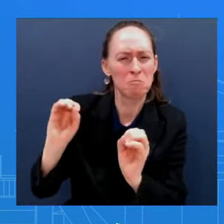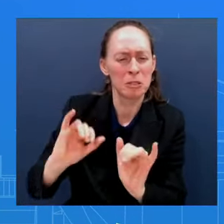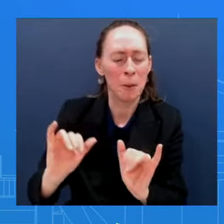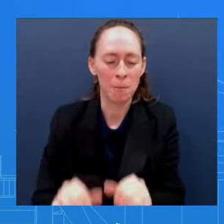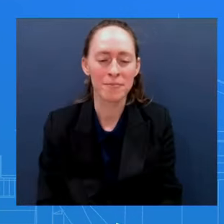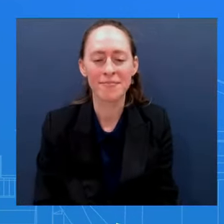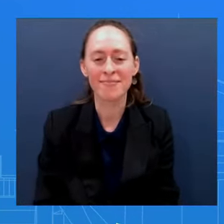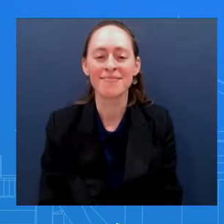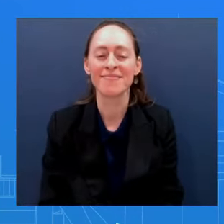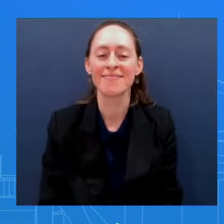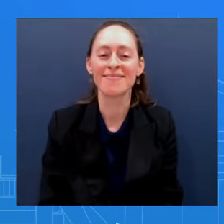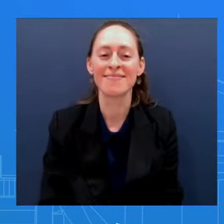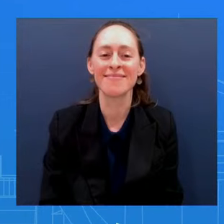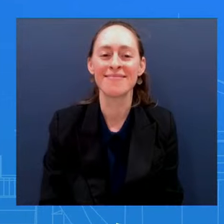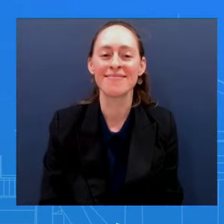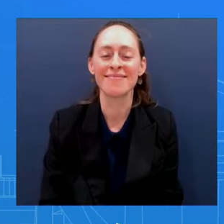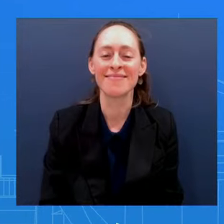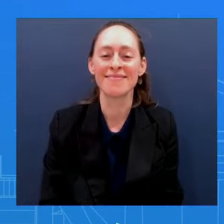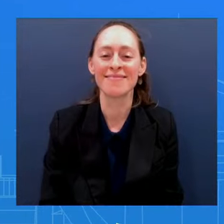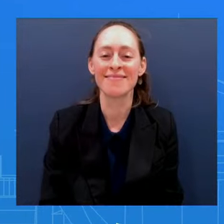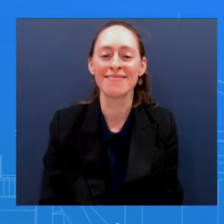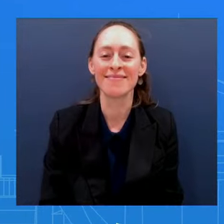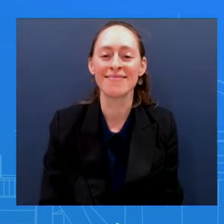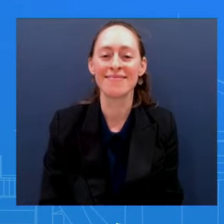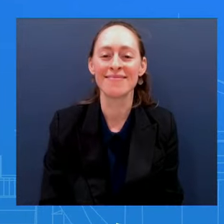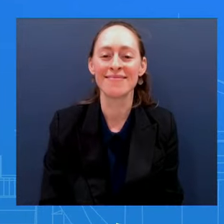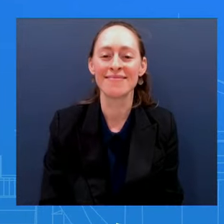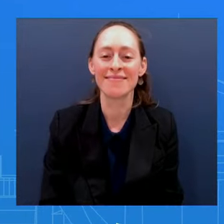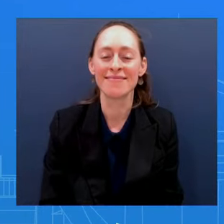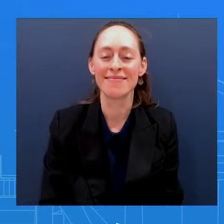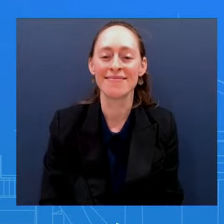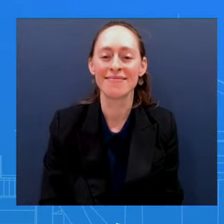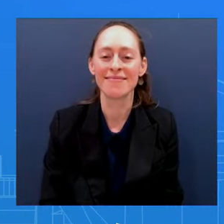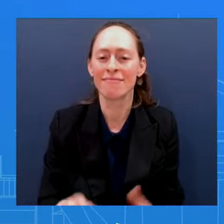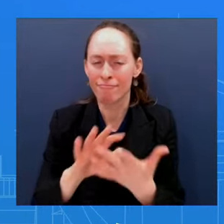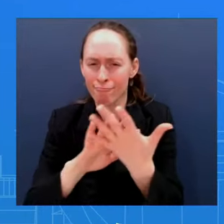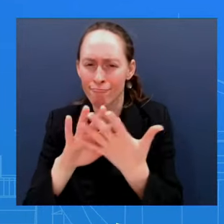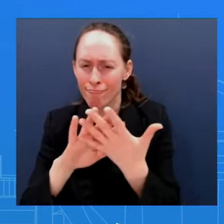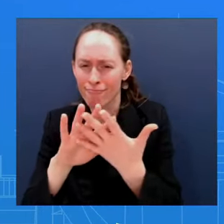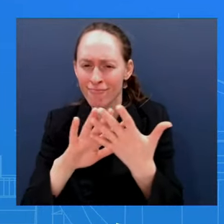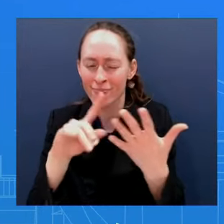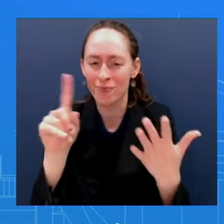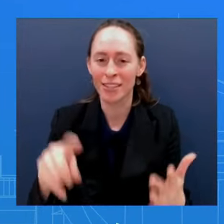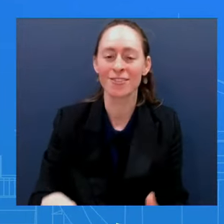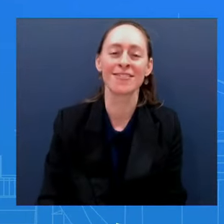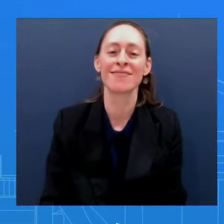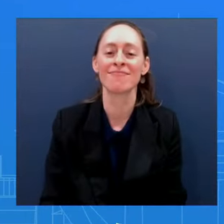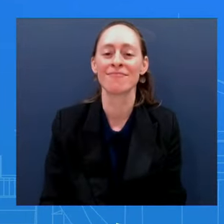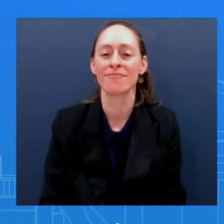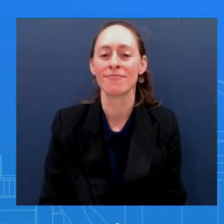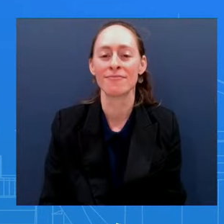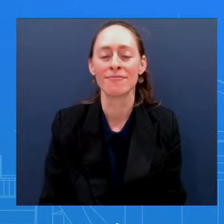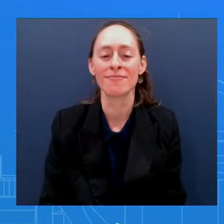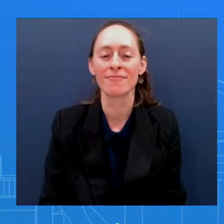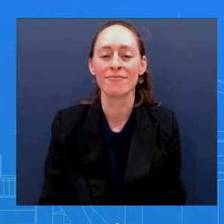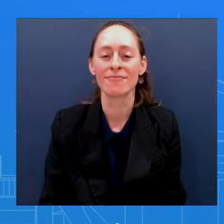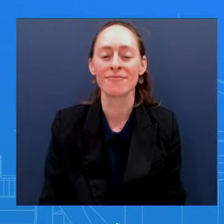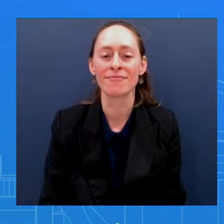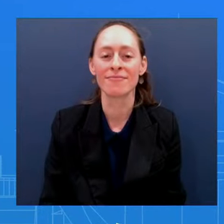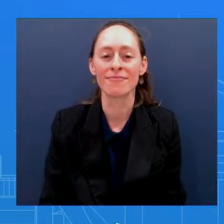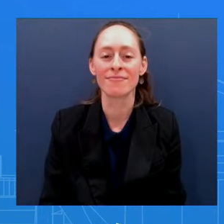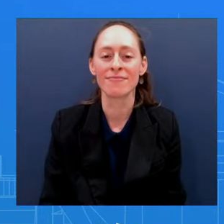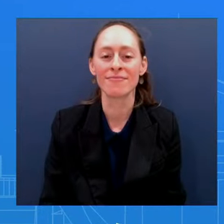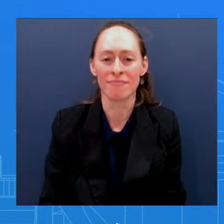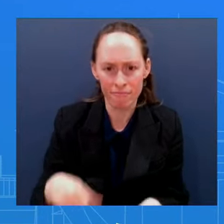that is something for the German Chancellor to speak to as to their government Why they chose to do that I can't speak to that Every, there is, there are two,